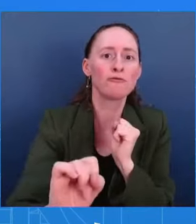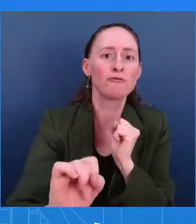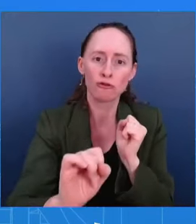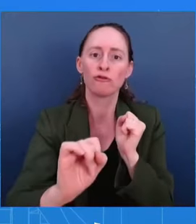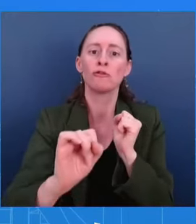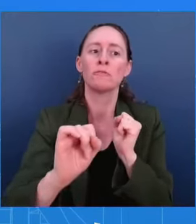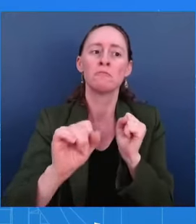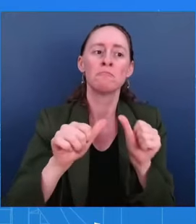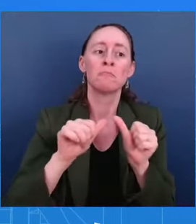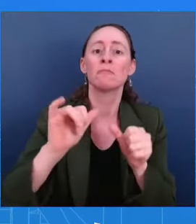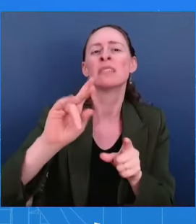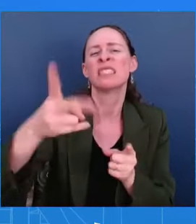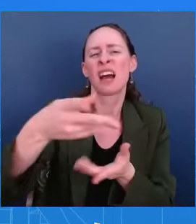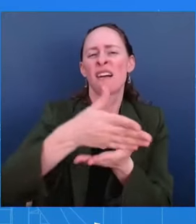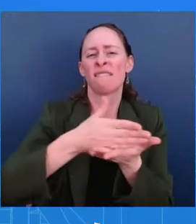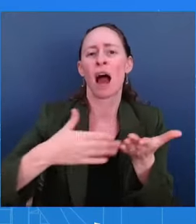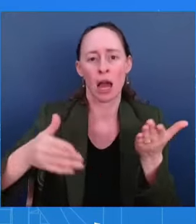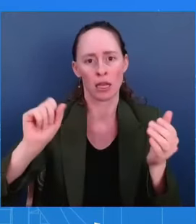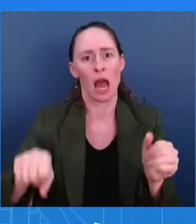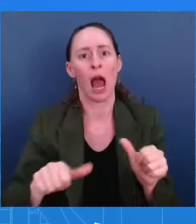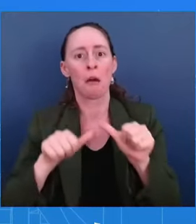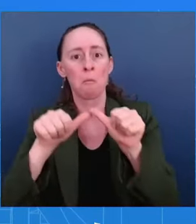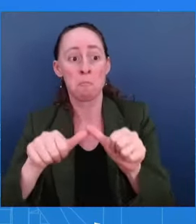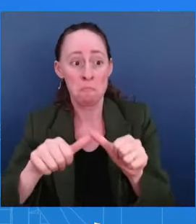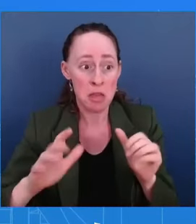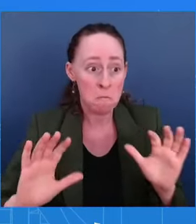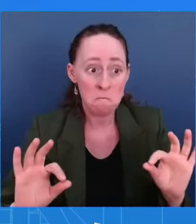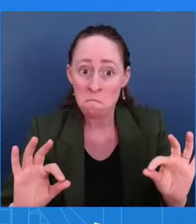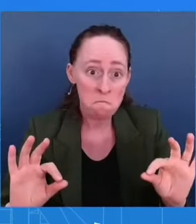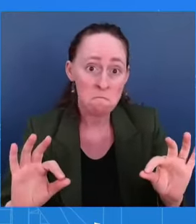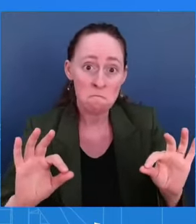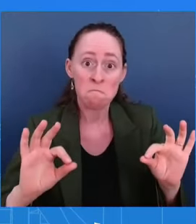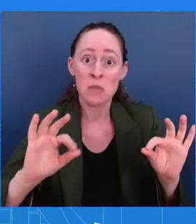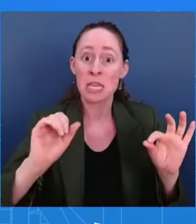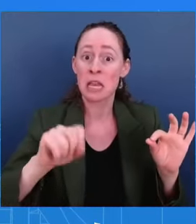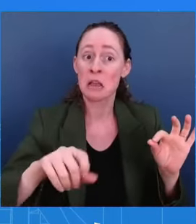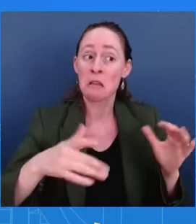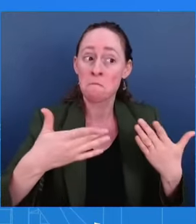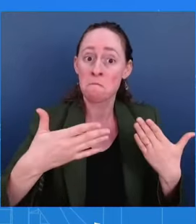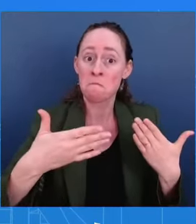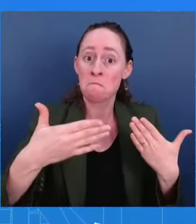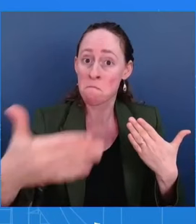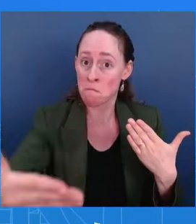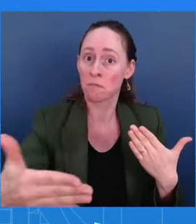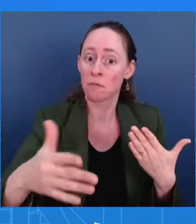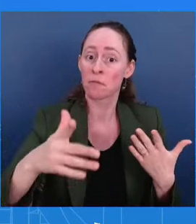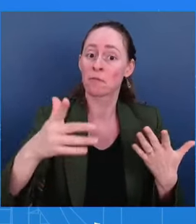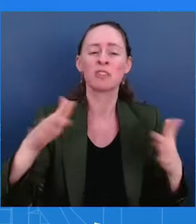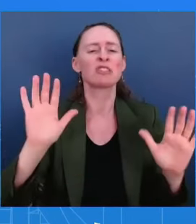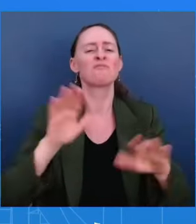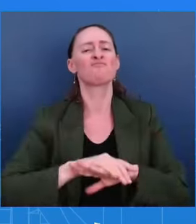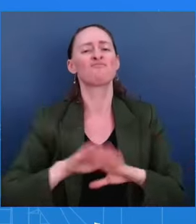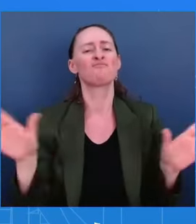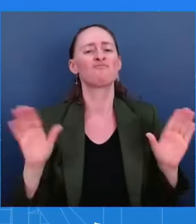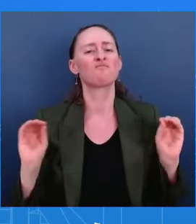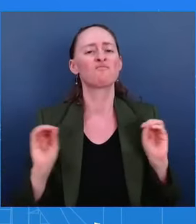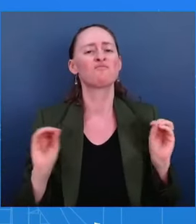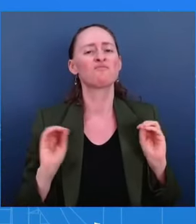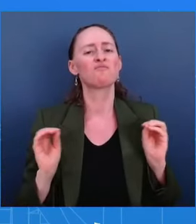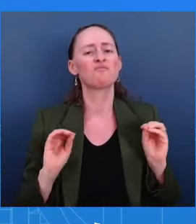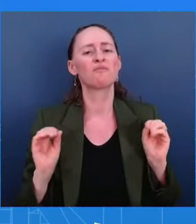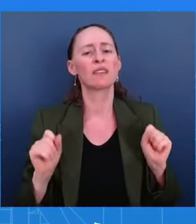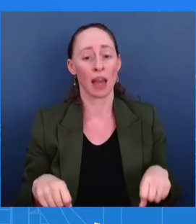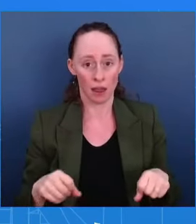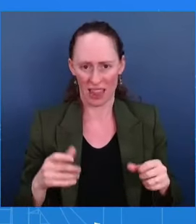real potential end to the hostilities in general, which of course will be a general ceasefire. So what we're focused on right now is phase one. That's a six-week ceasefire.